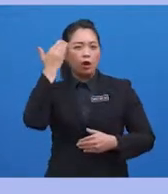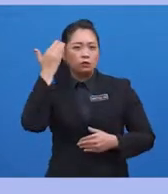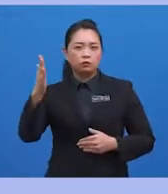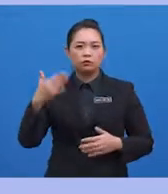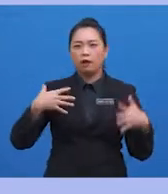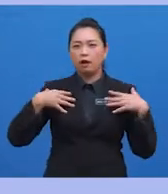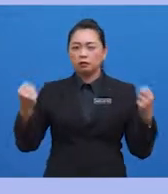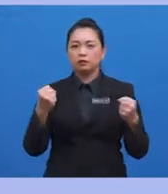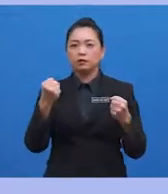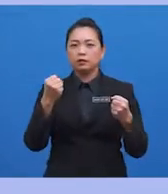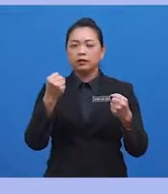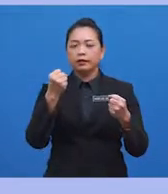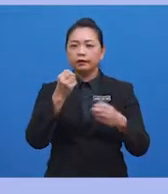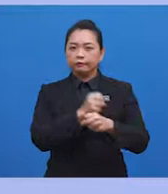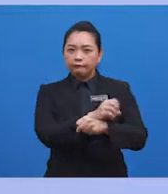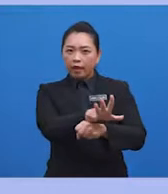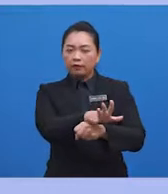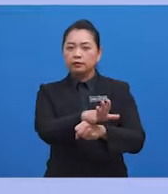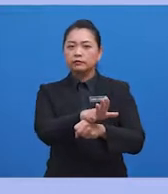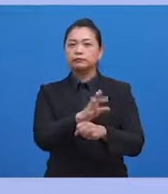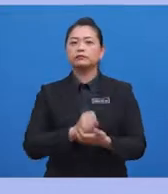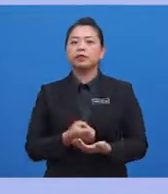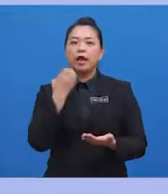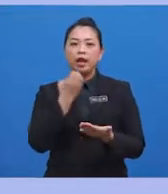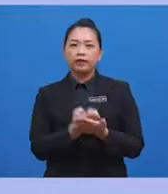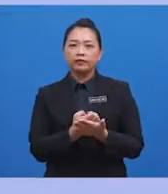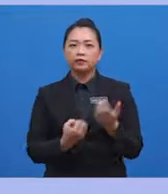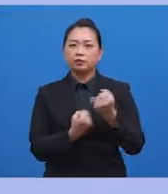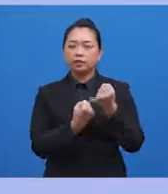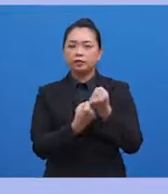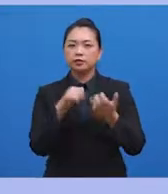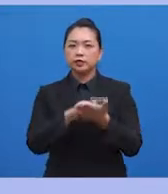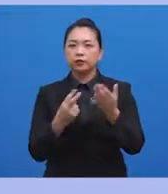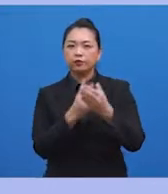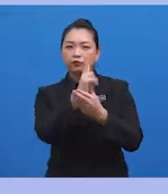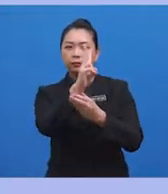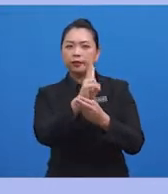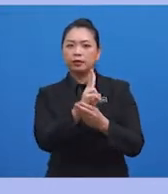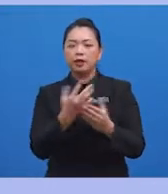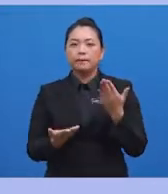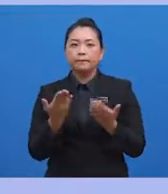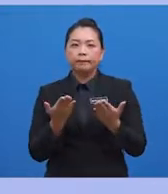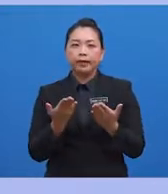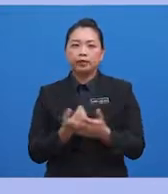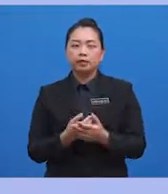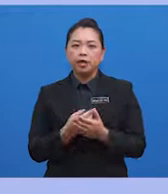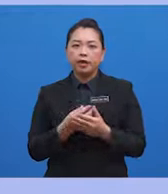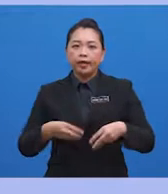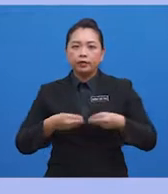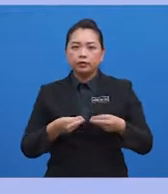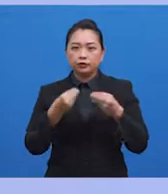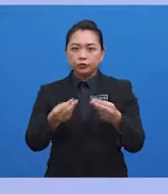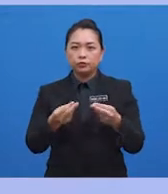health effects, early evidence suggests that vaping might serve as an introductory product for